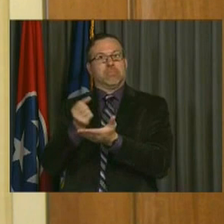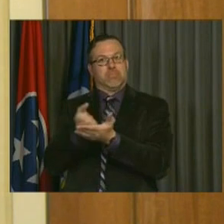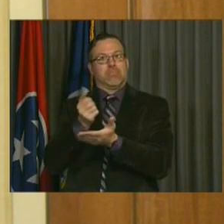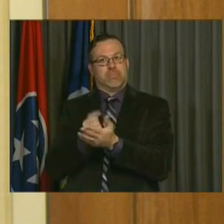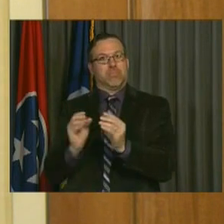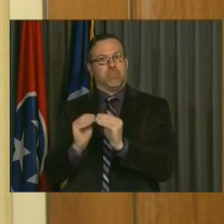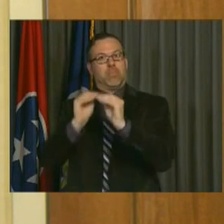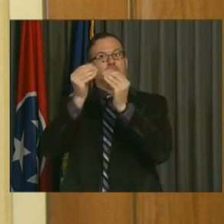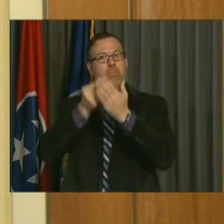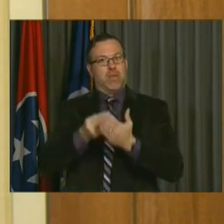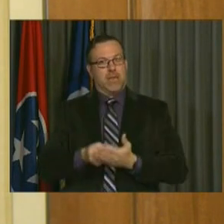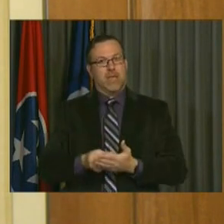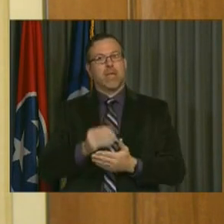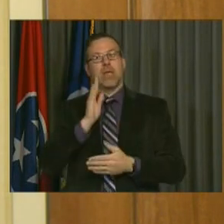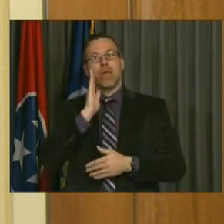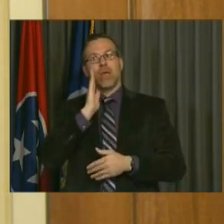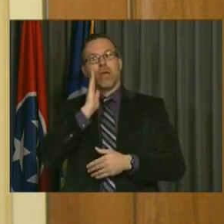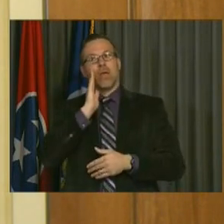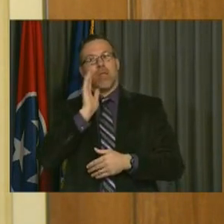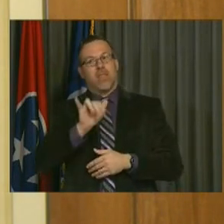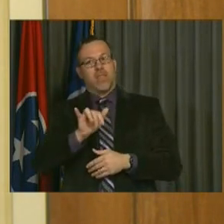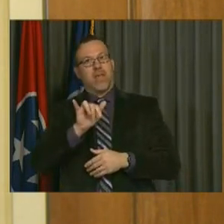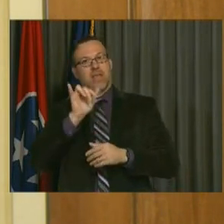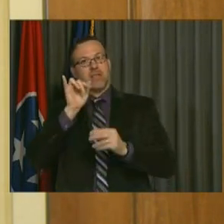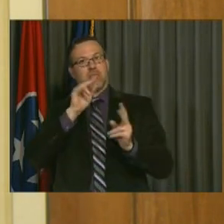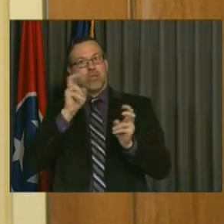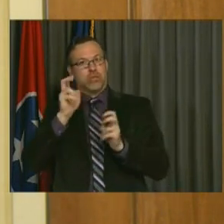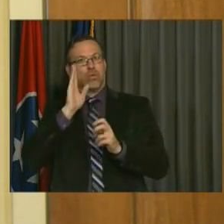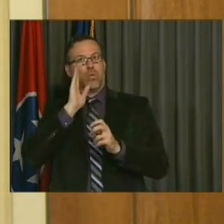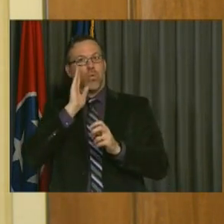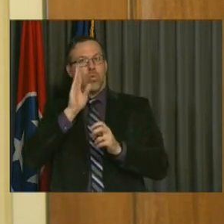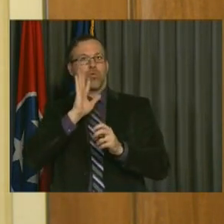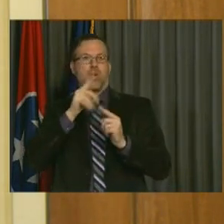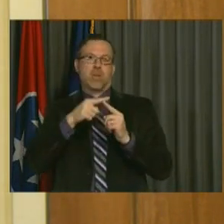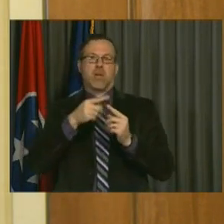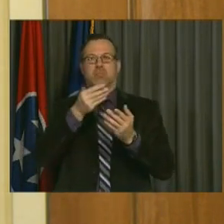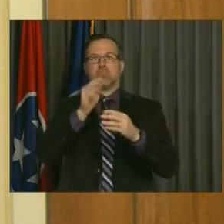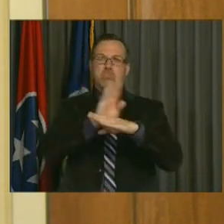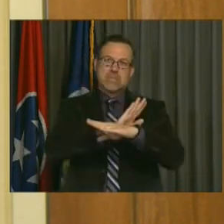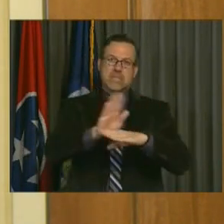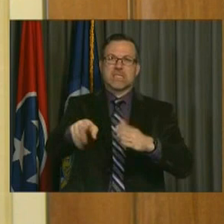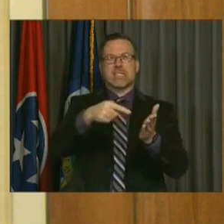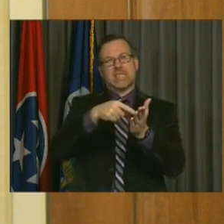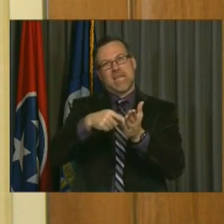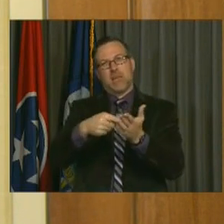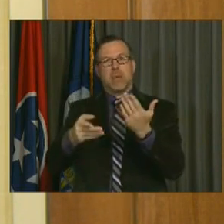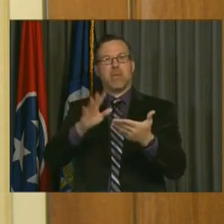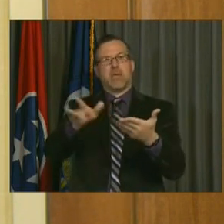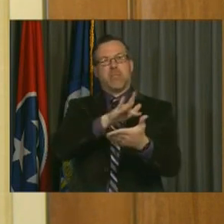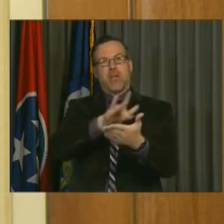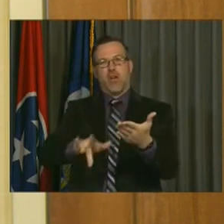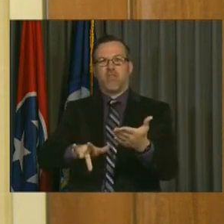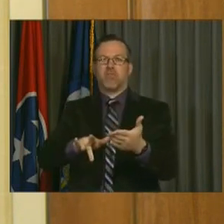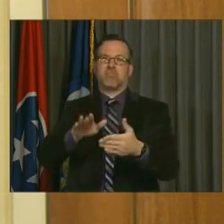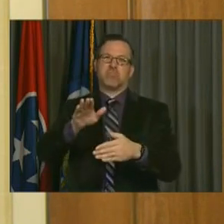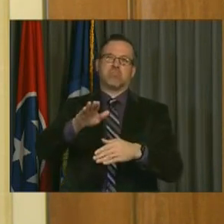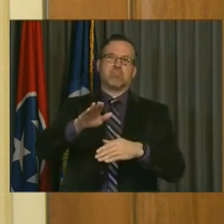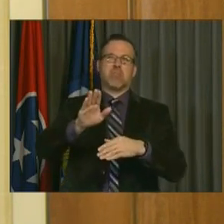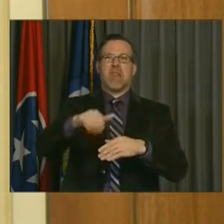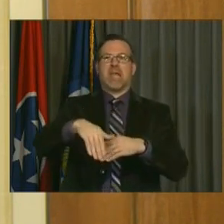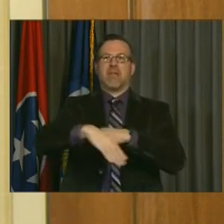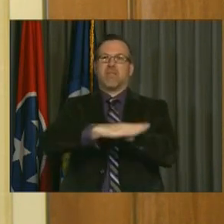that issue in conjunction with the issue to take out commercial paper or probably in the late fall, early winter time frame.